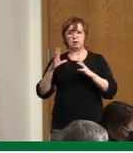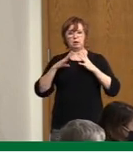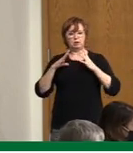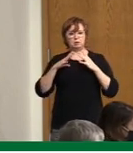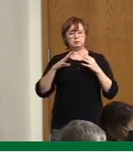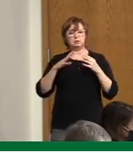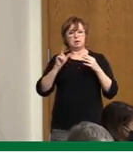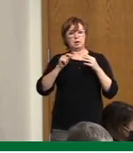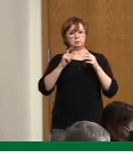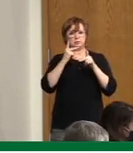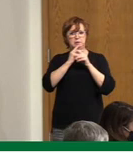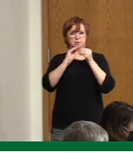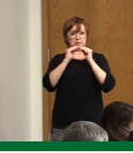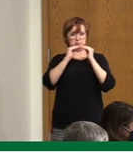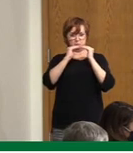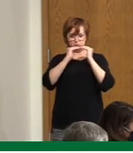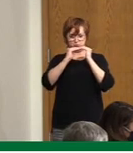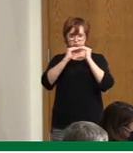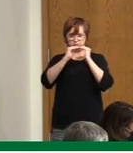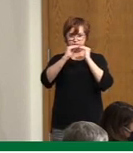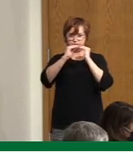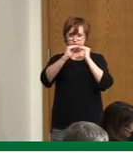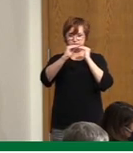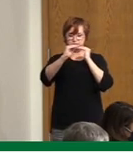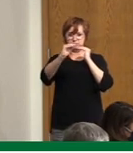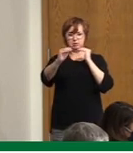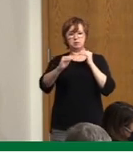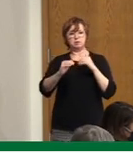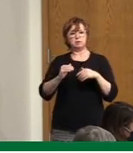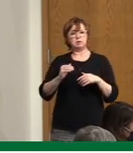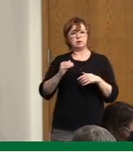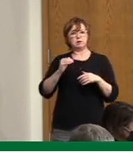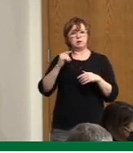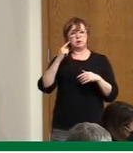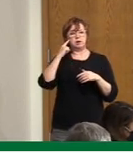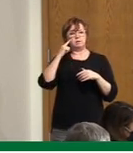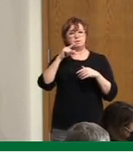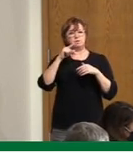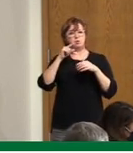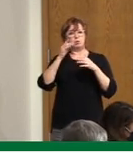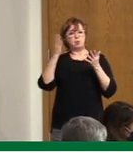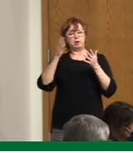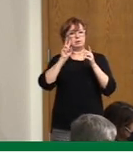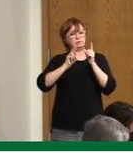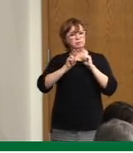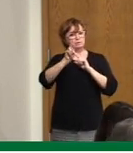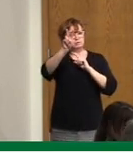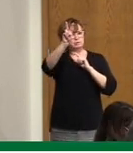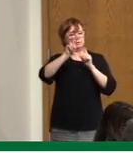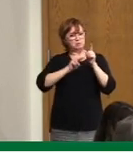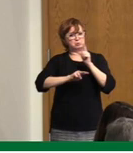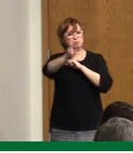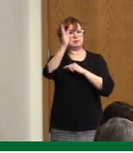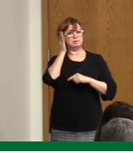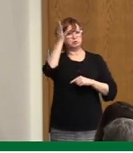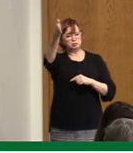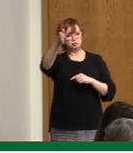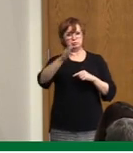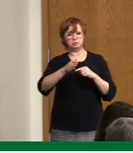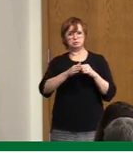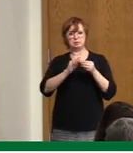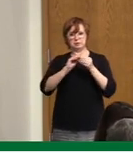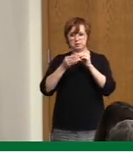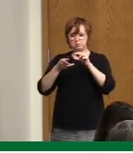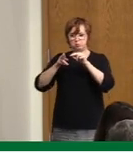ICU. And this again is showing that this again is showing that, you know, there's a slight downward